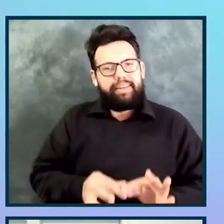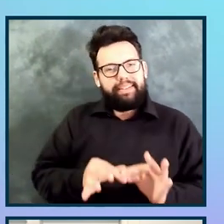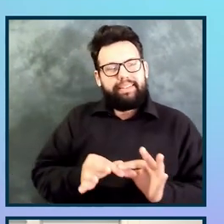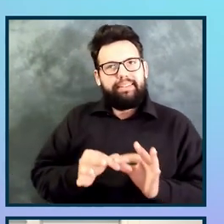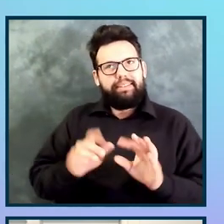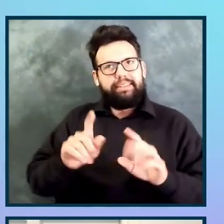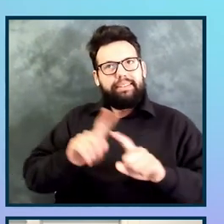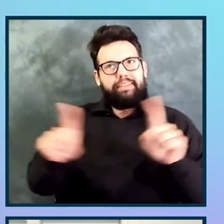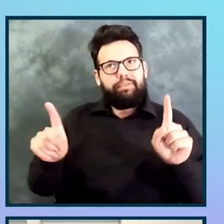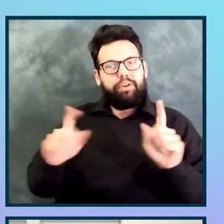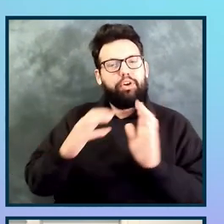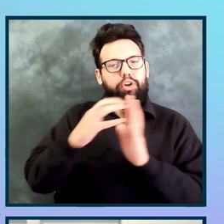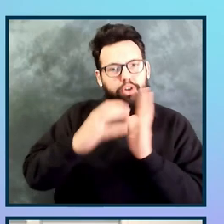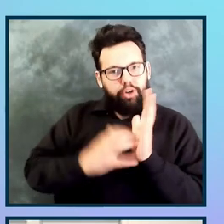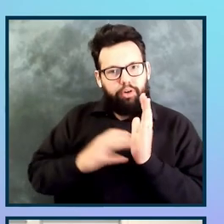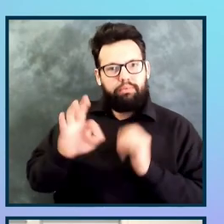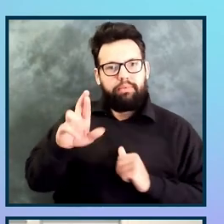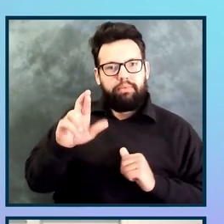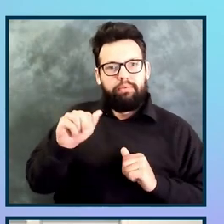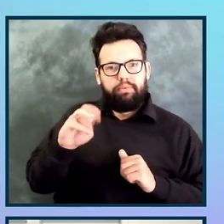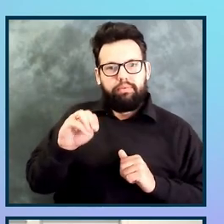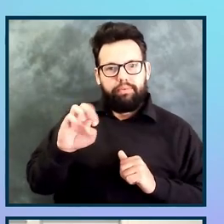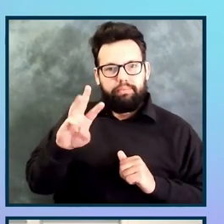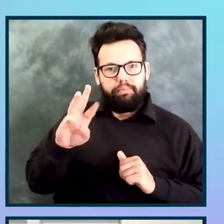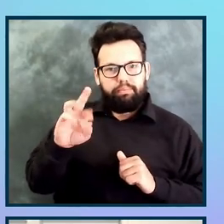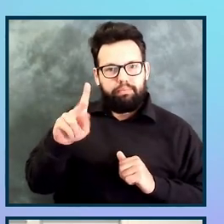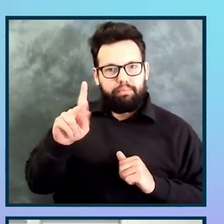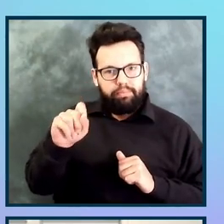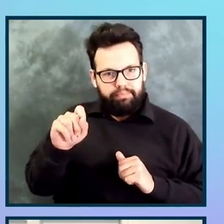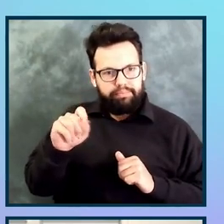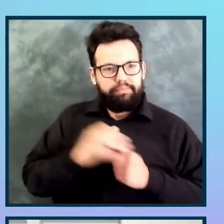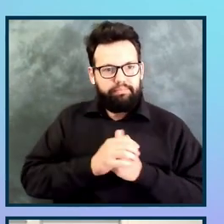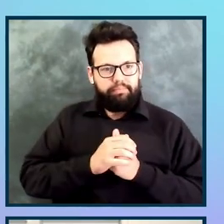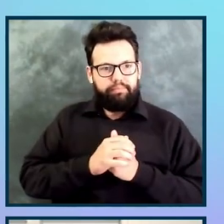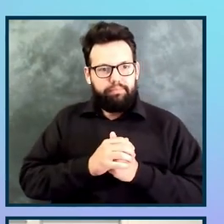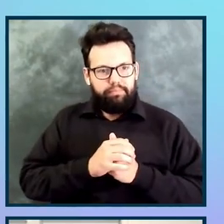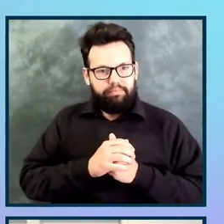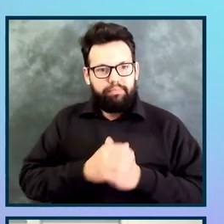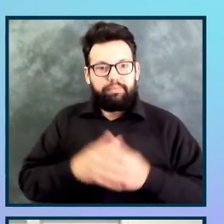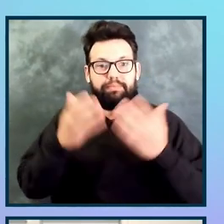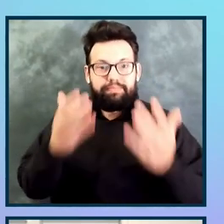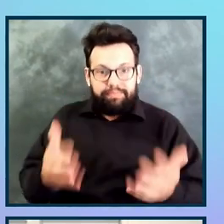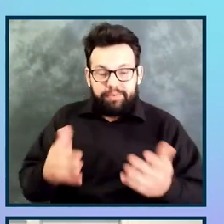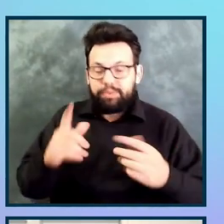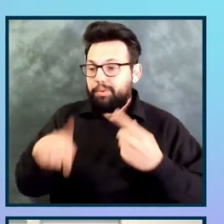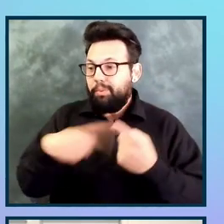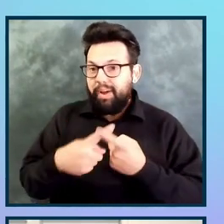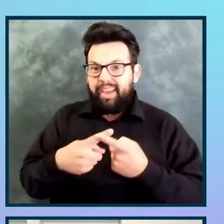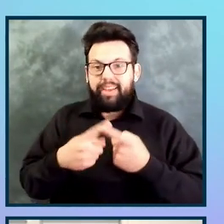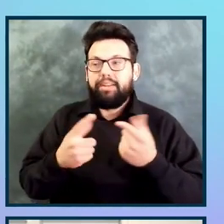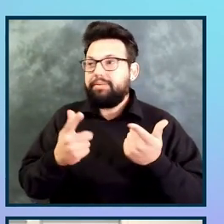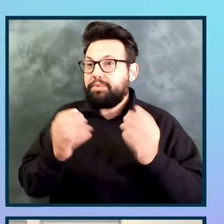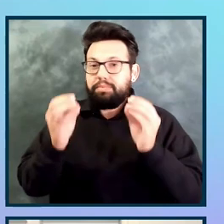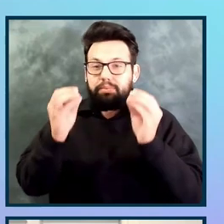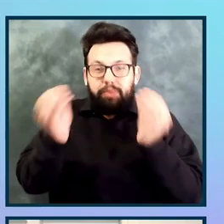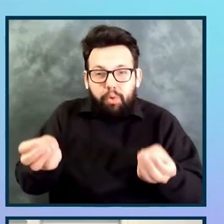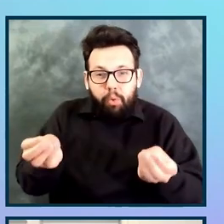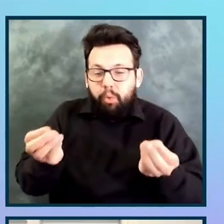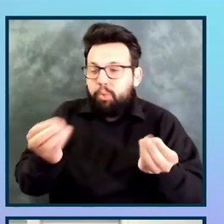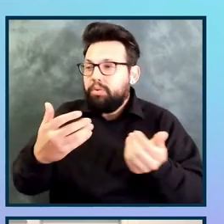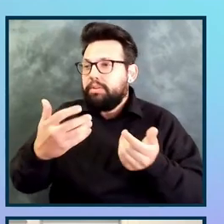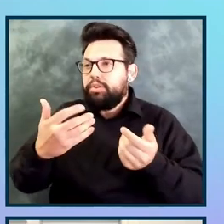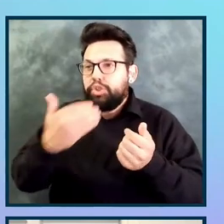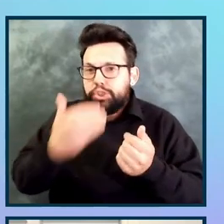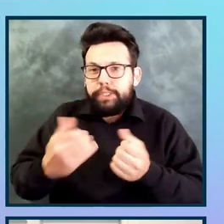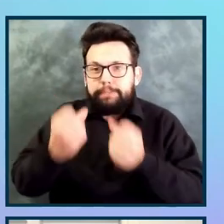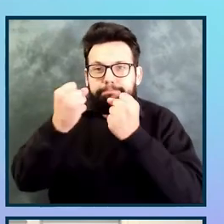And it does bring up the question, what exactly is representative when you don't have as much templated content as you'd like? And so, put